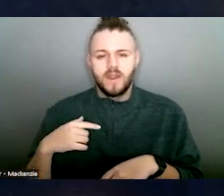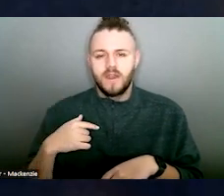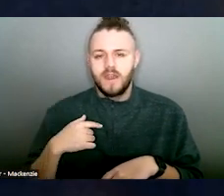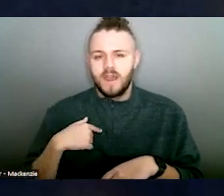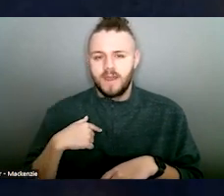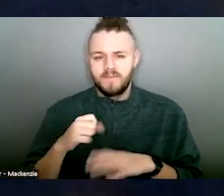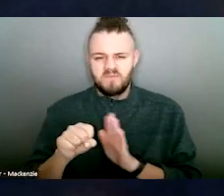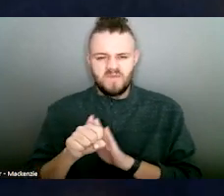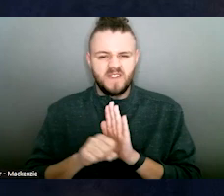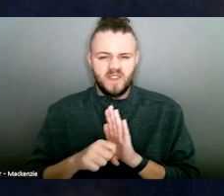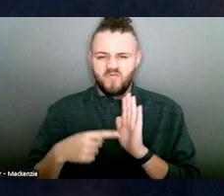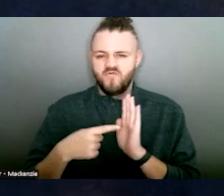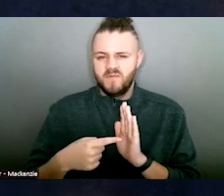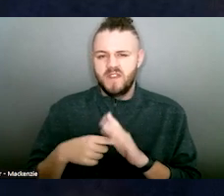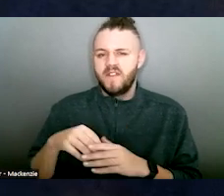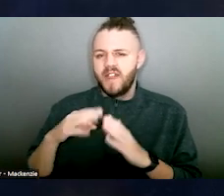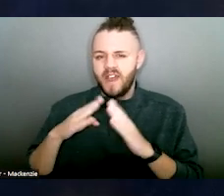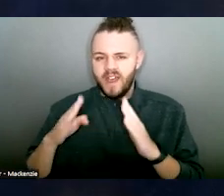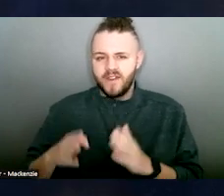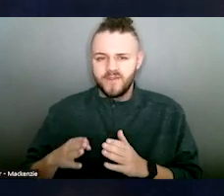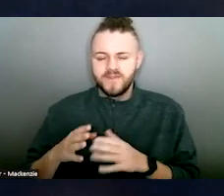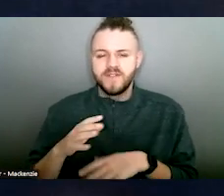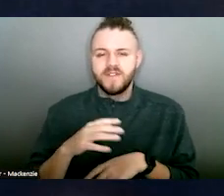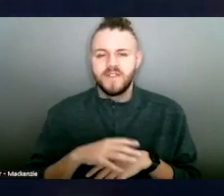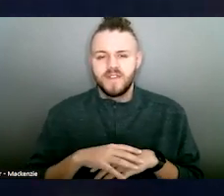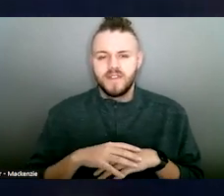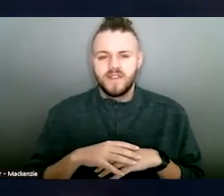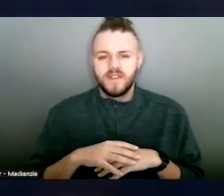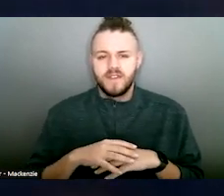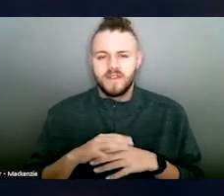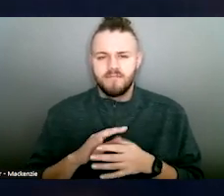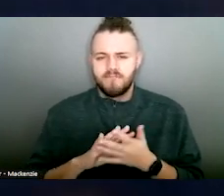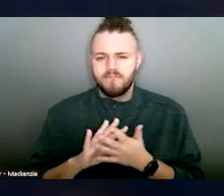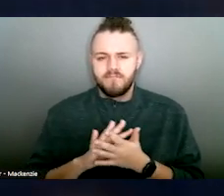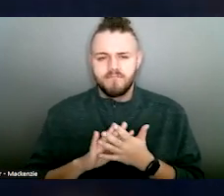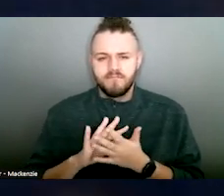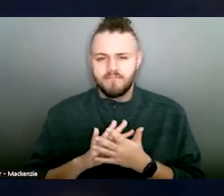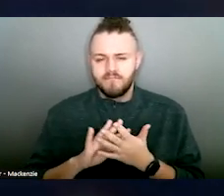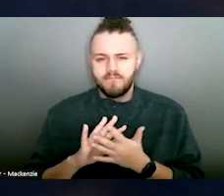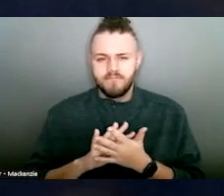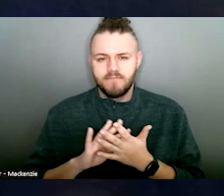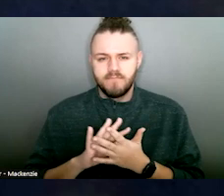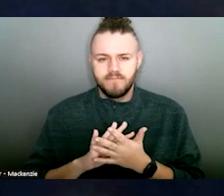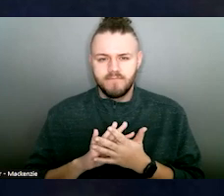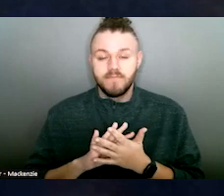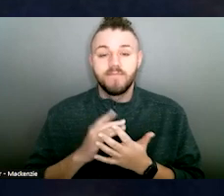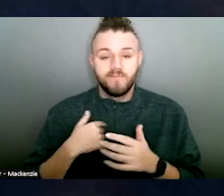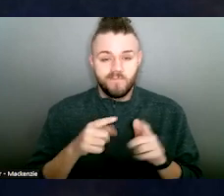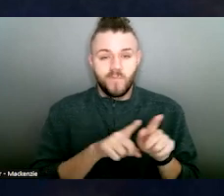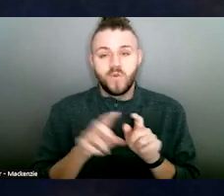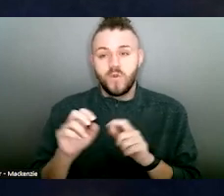hometown county. am also the Ohio House